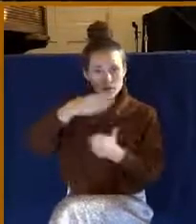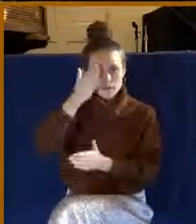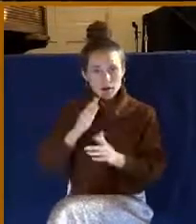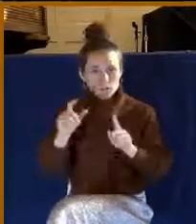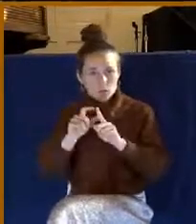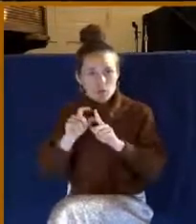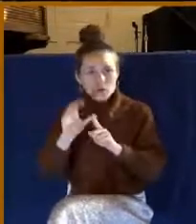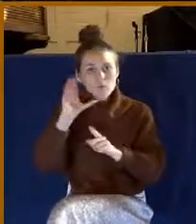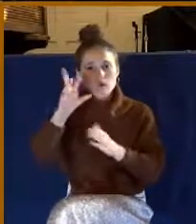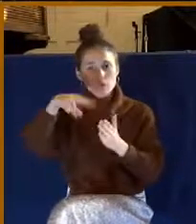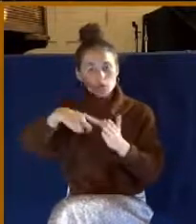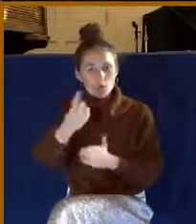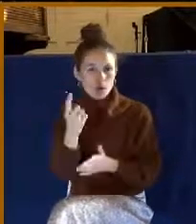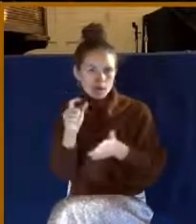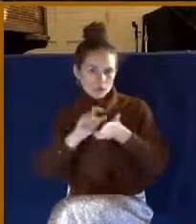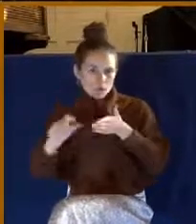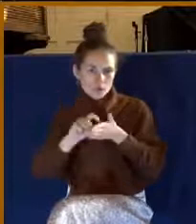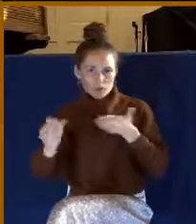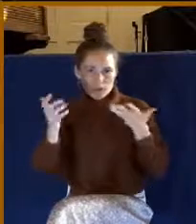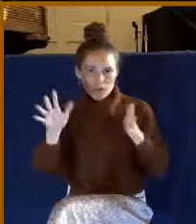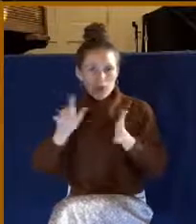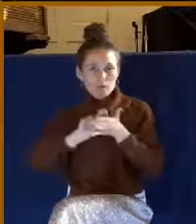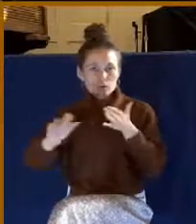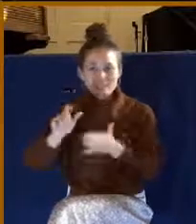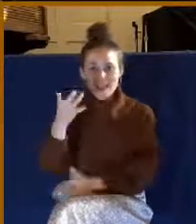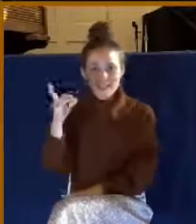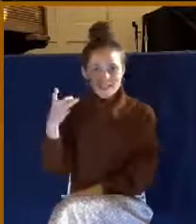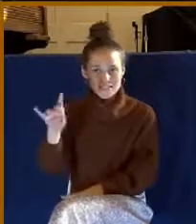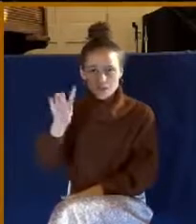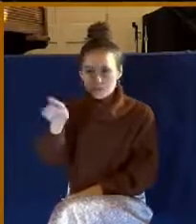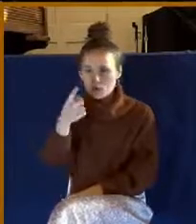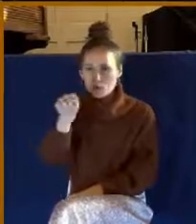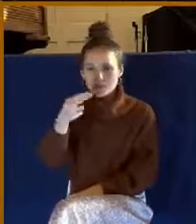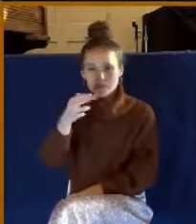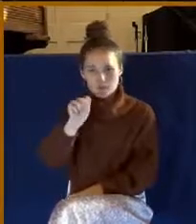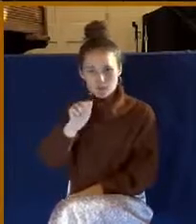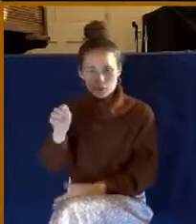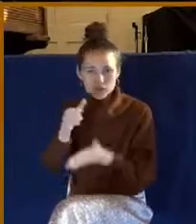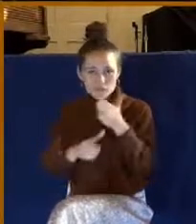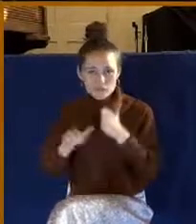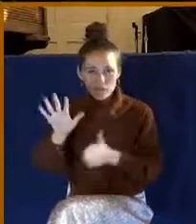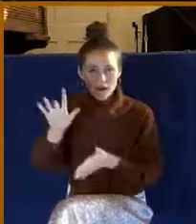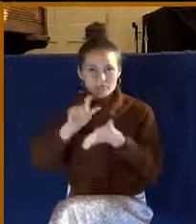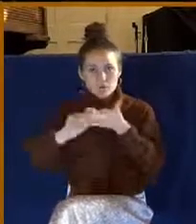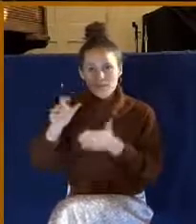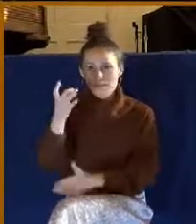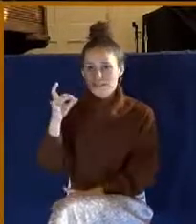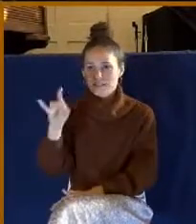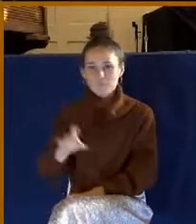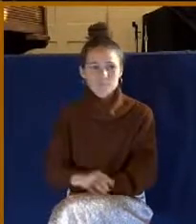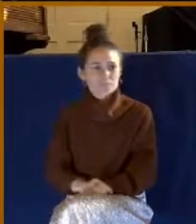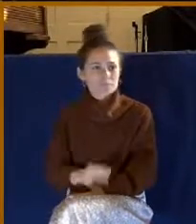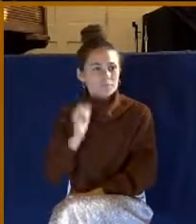read one verse, just verse 18, 1 Thessalonians chapter 5 and verse 18.